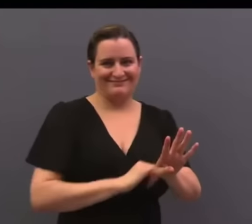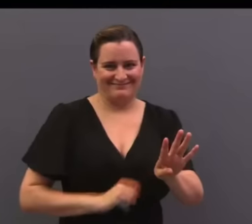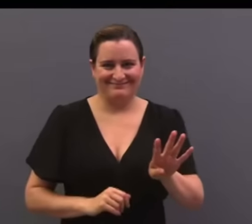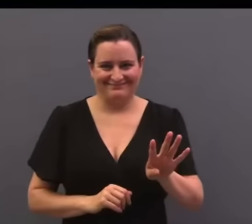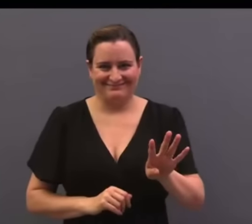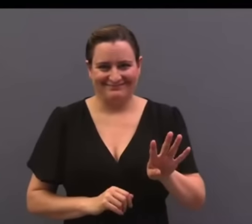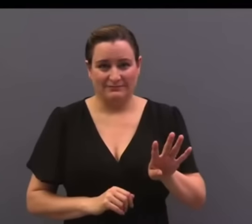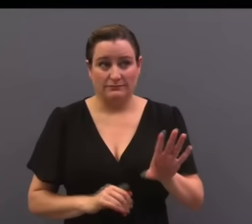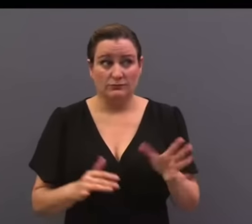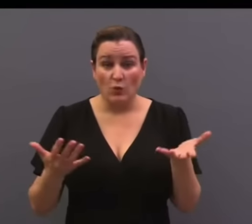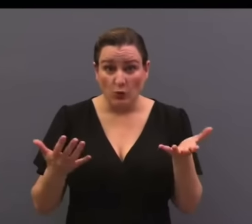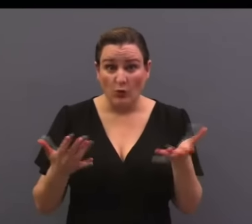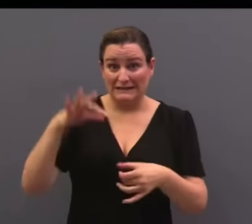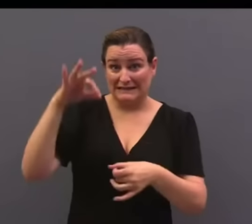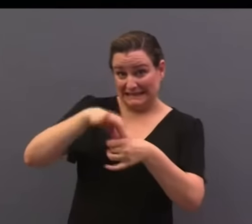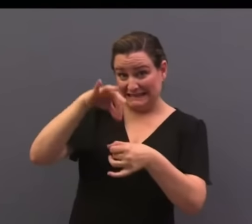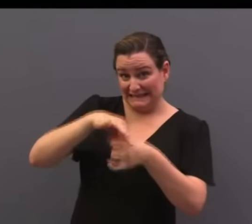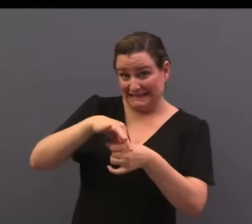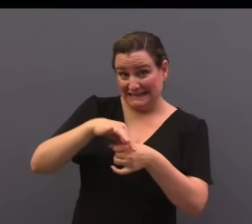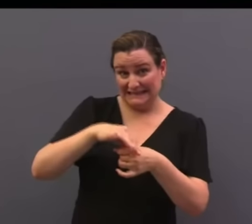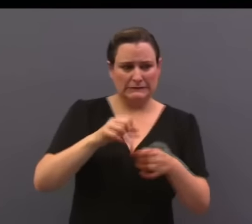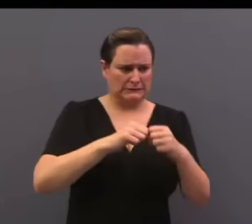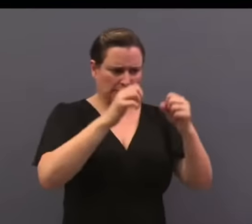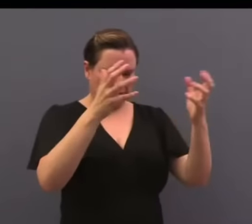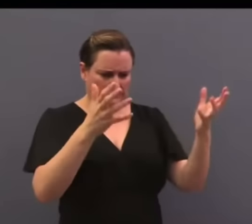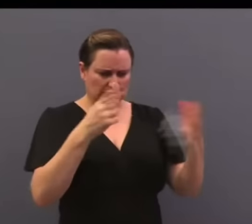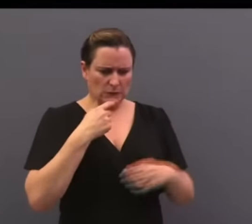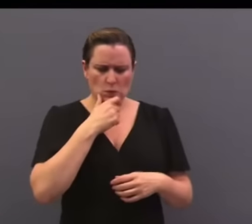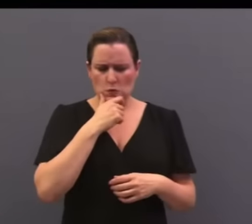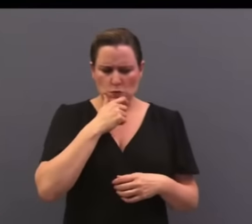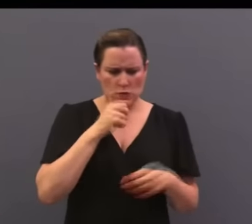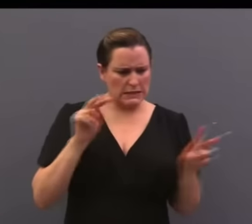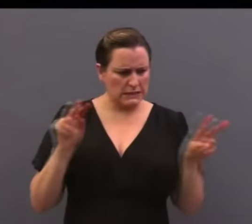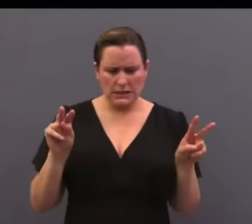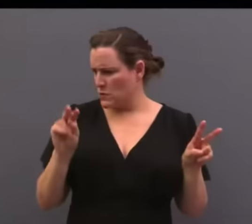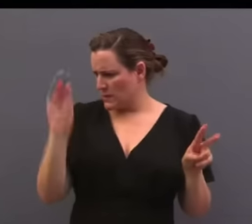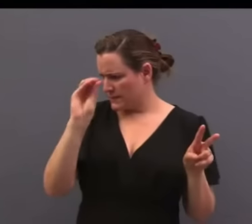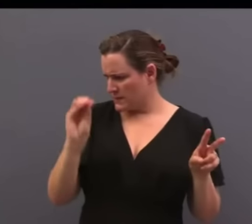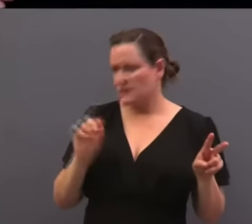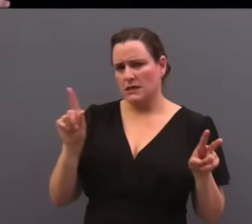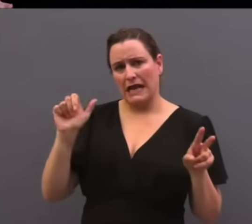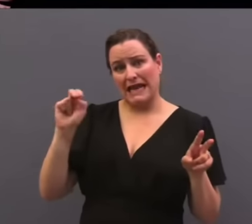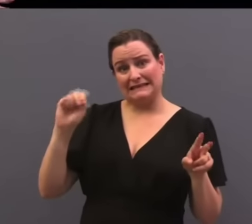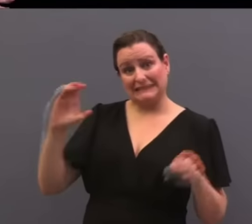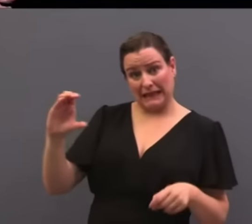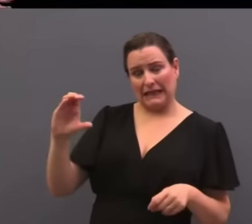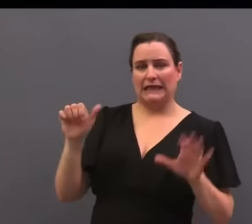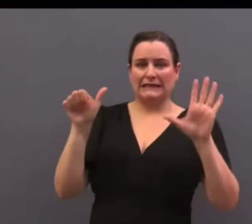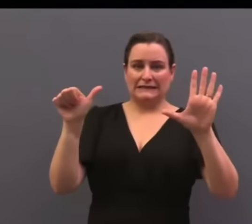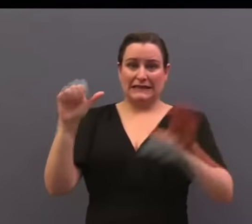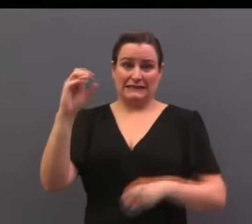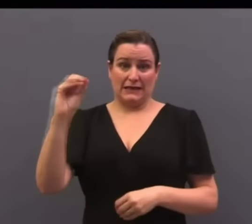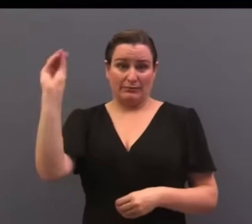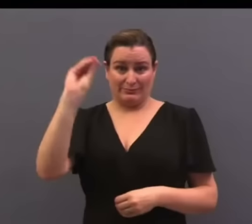electoral system determines that A and C, you've got six out of ten. That's 60% of the vote.